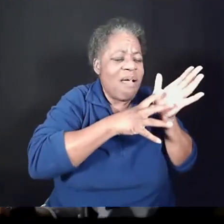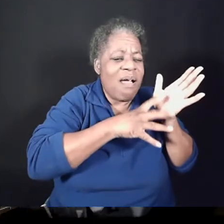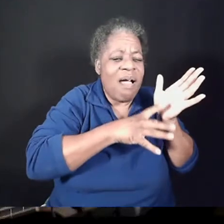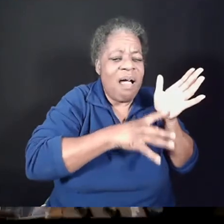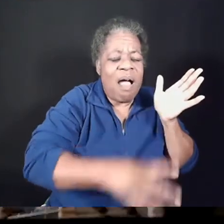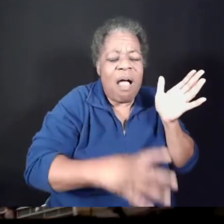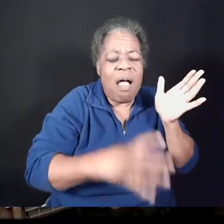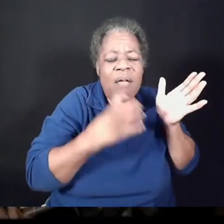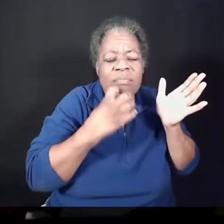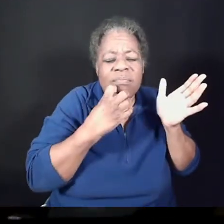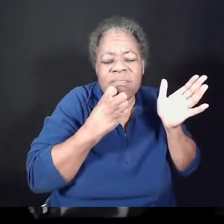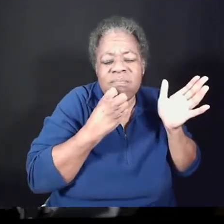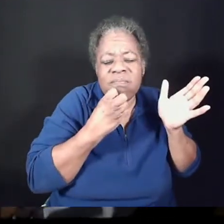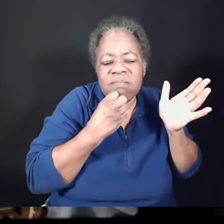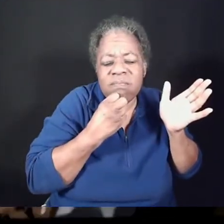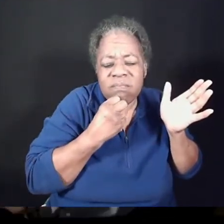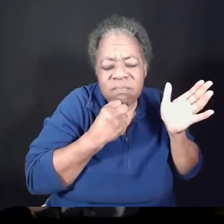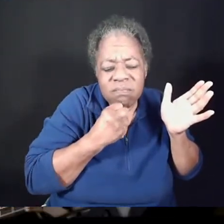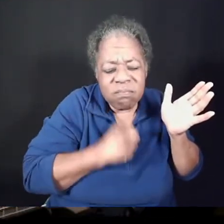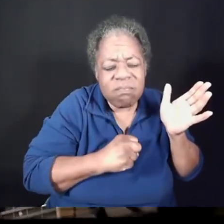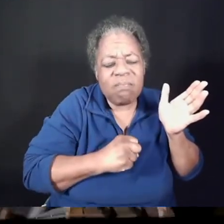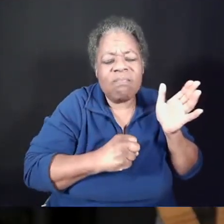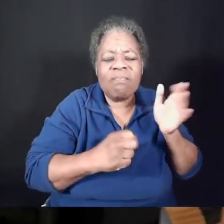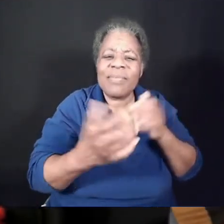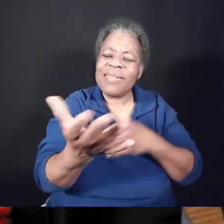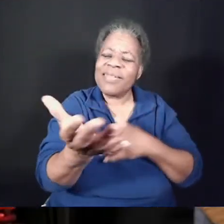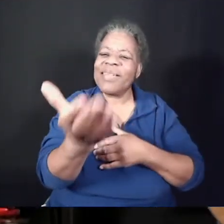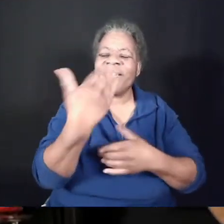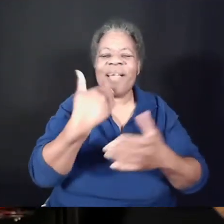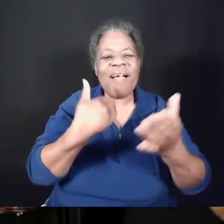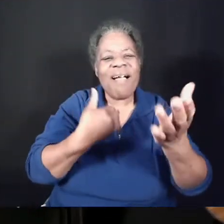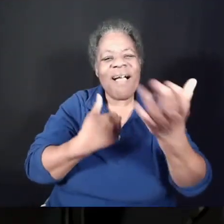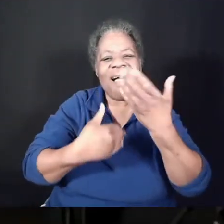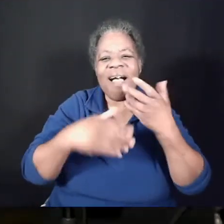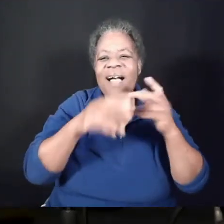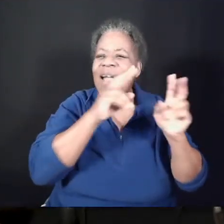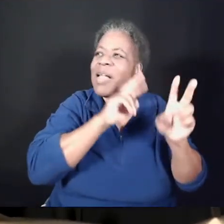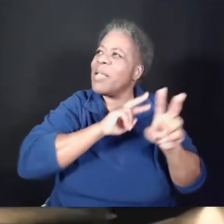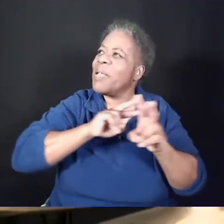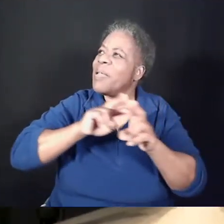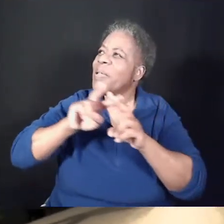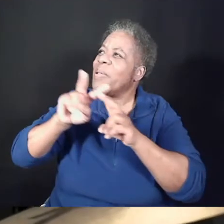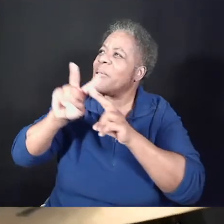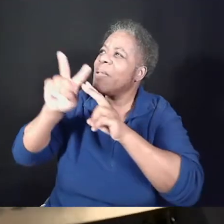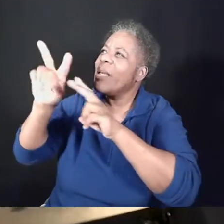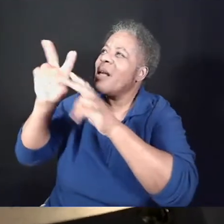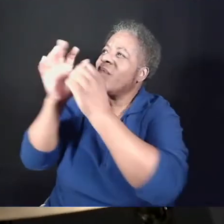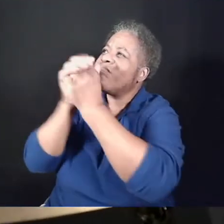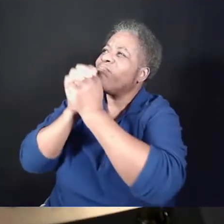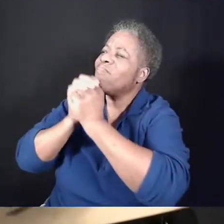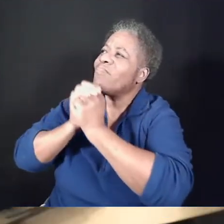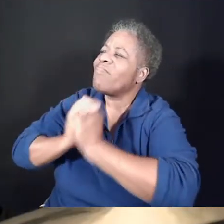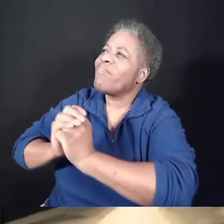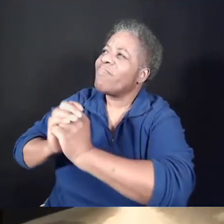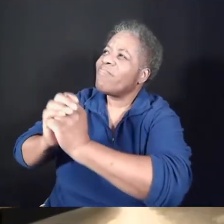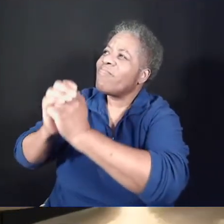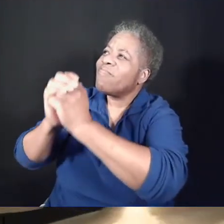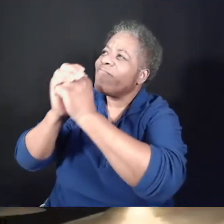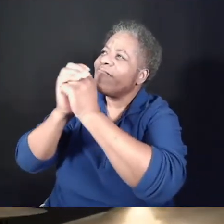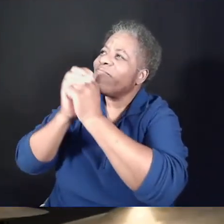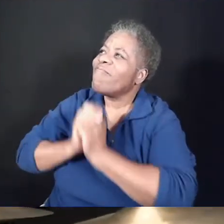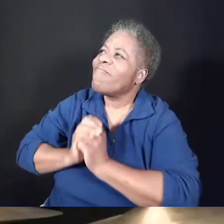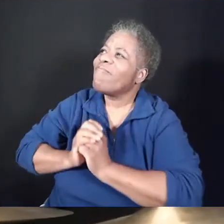altar. Oh, come to the altar. The